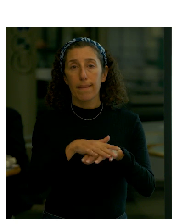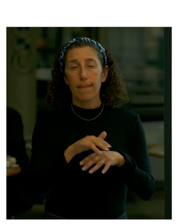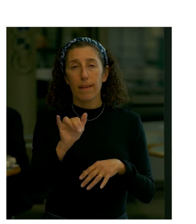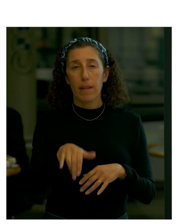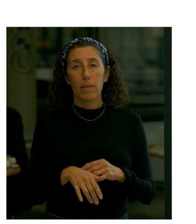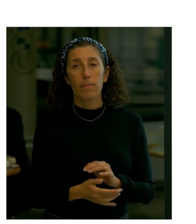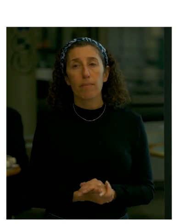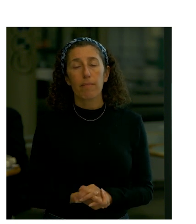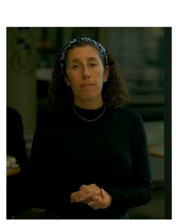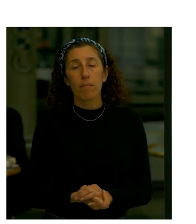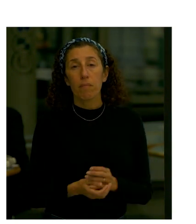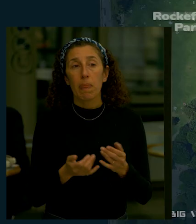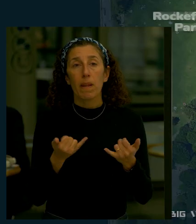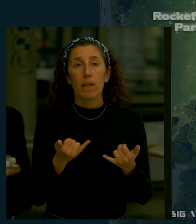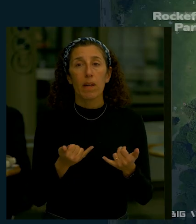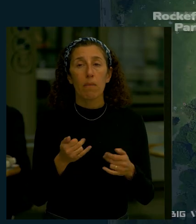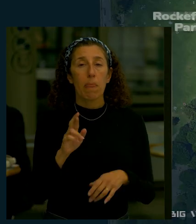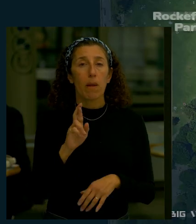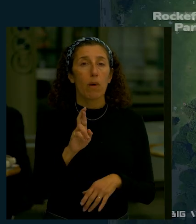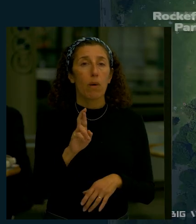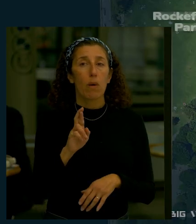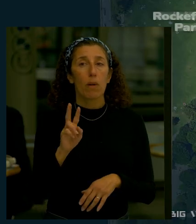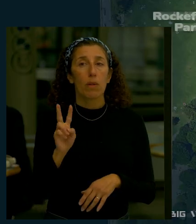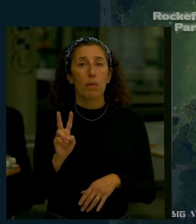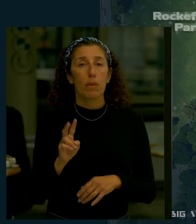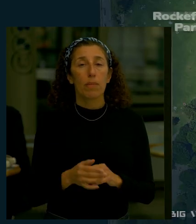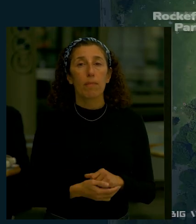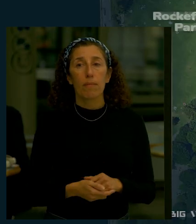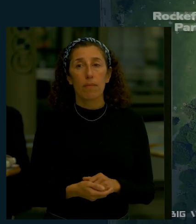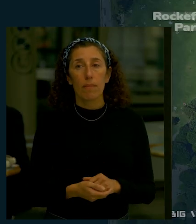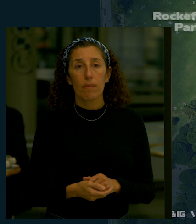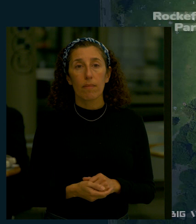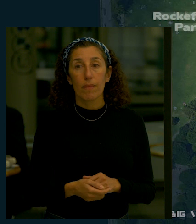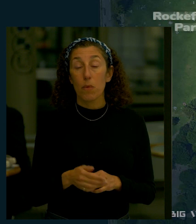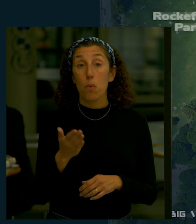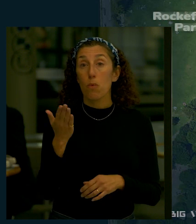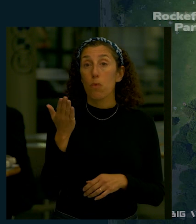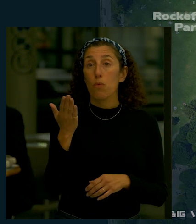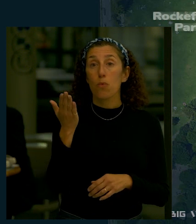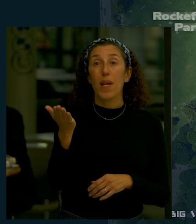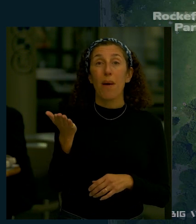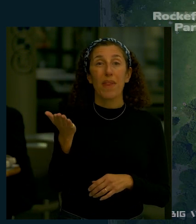now let's shift to reach 2 reach 2 is you know right out there right outside